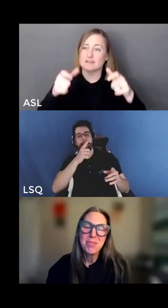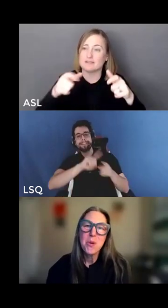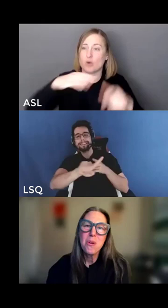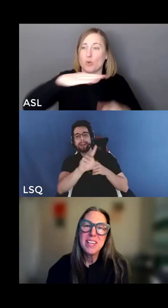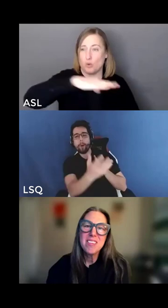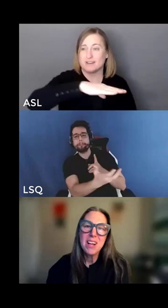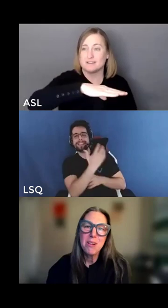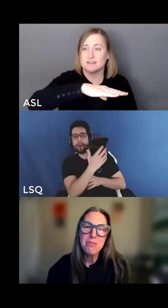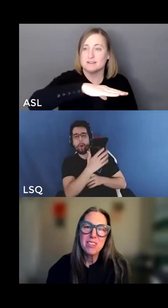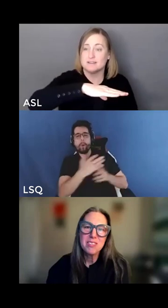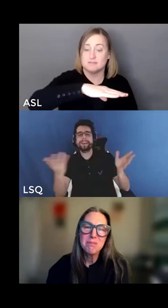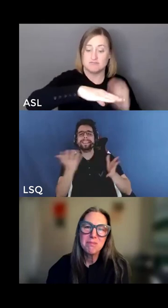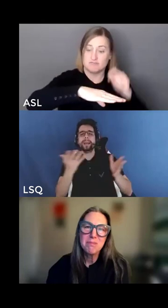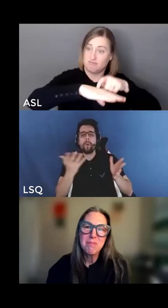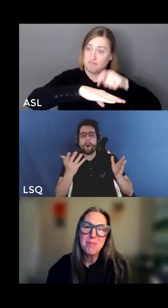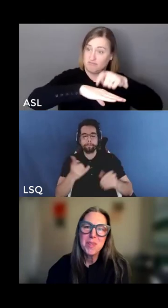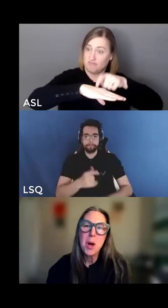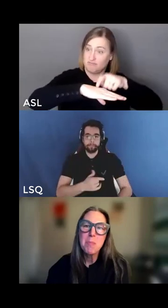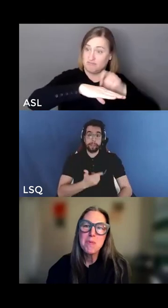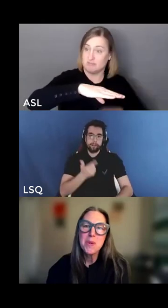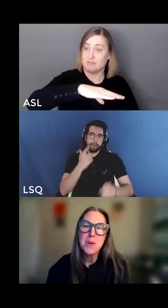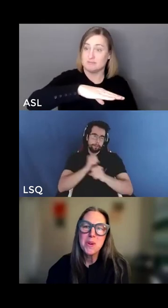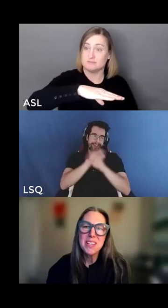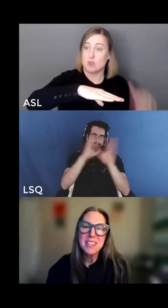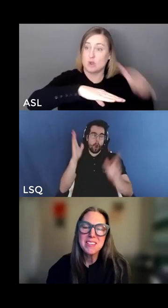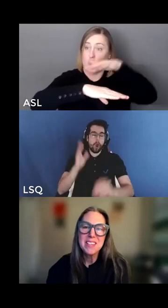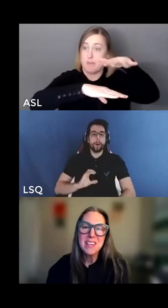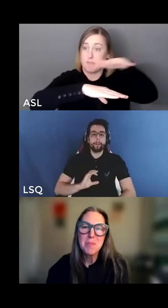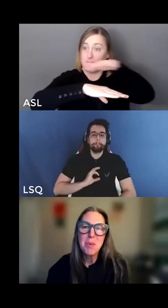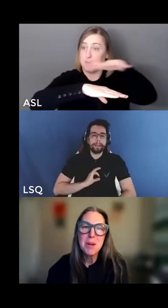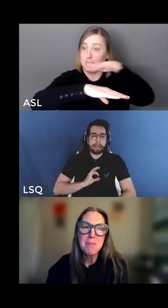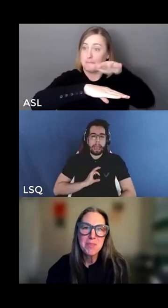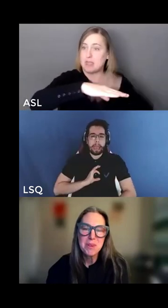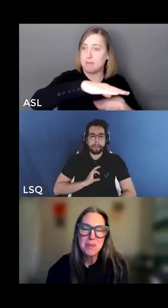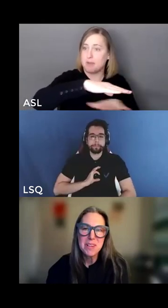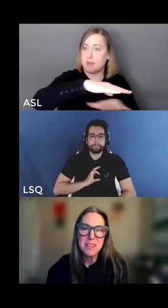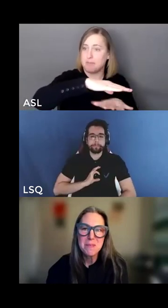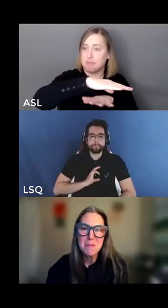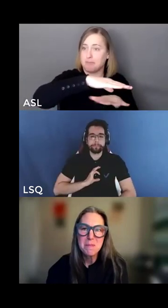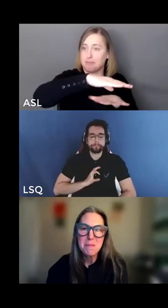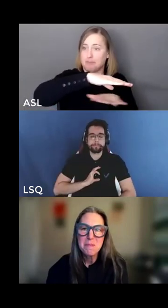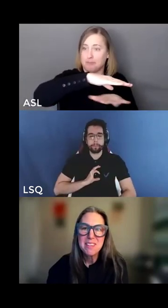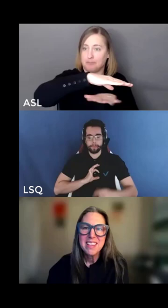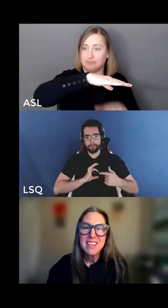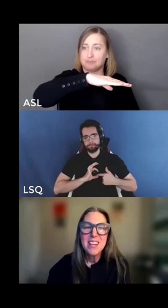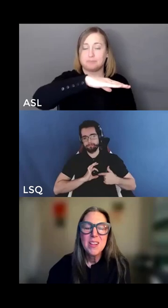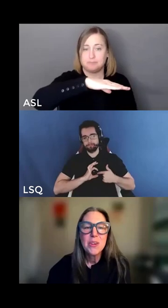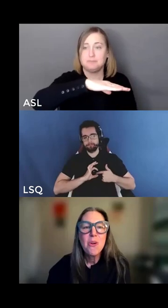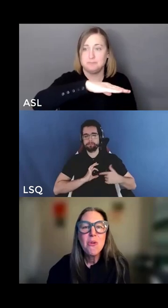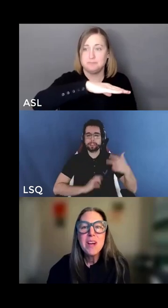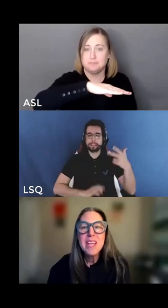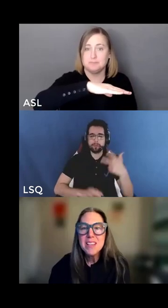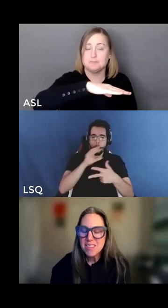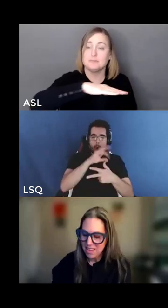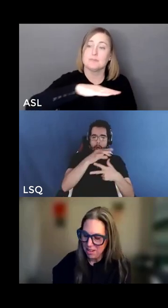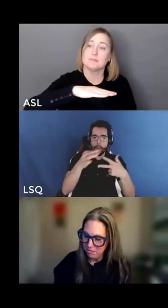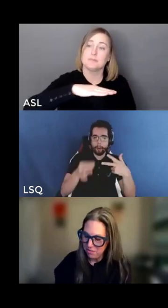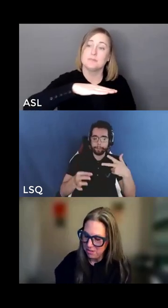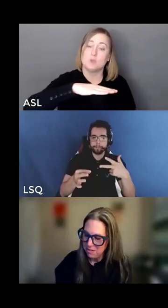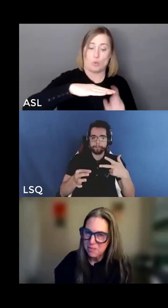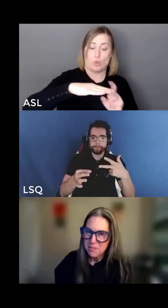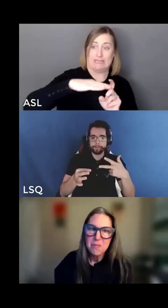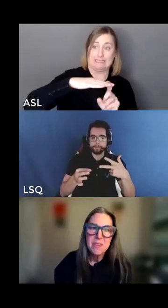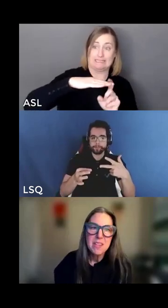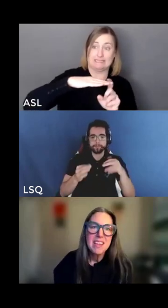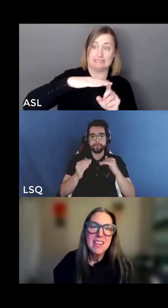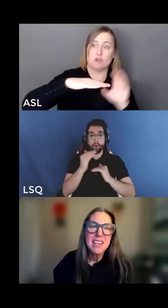the coin itself the top of the coin and the bottom of the coin the coin itself